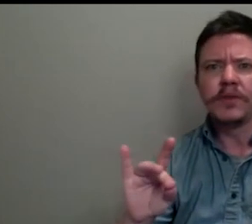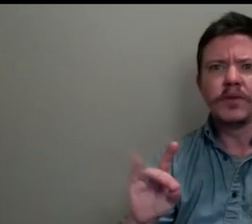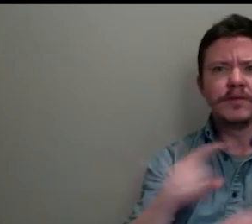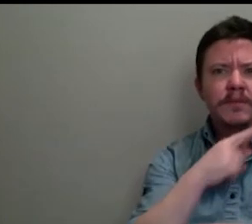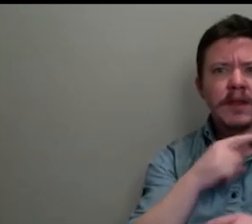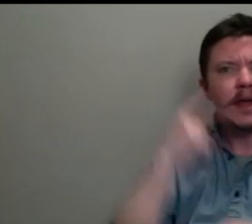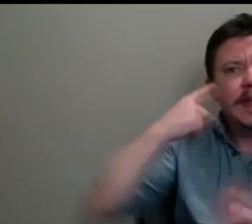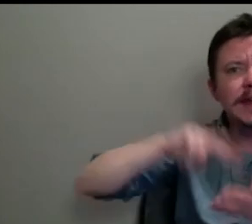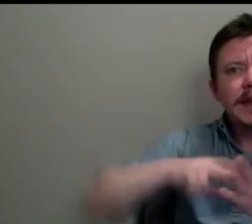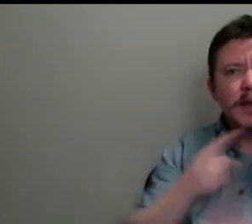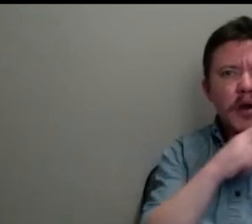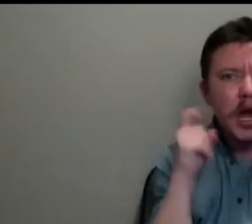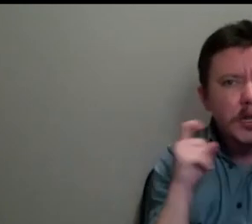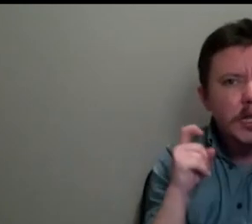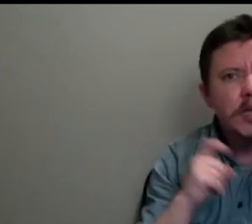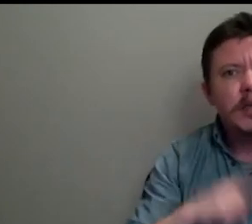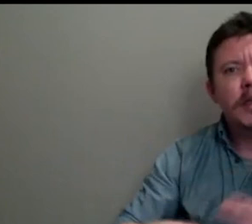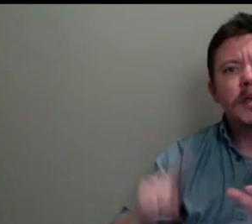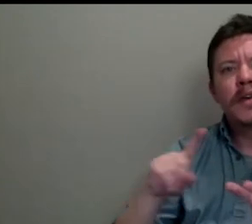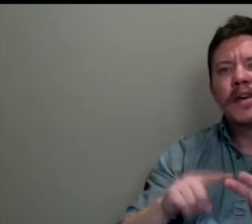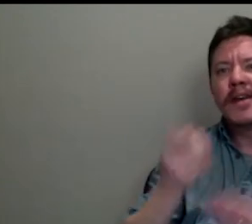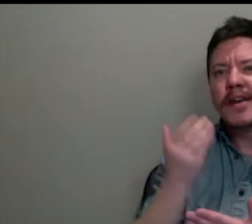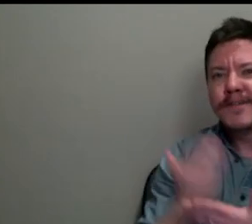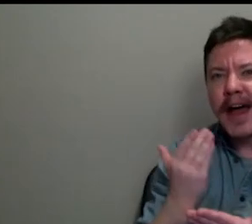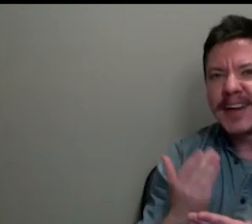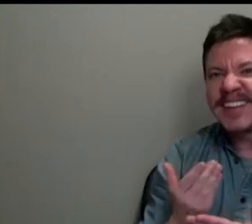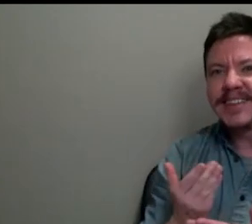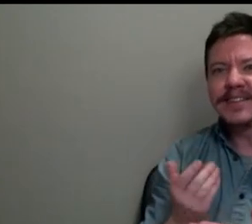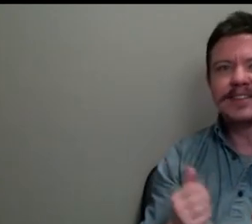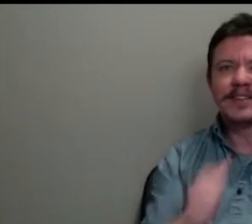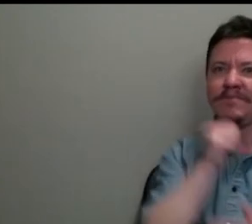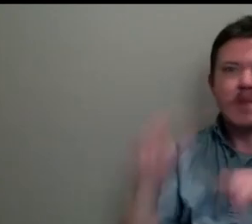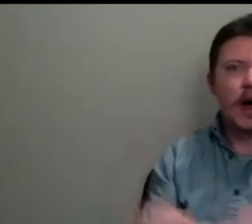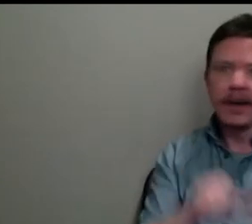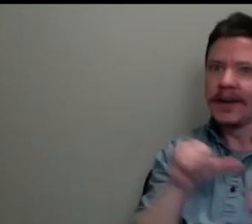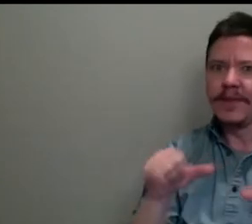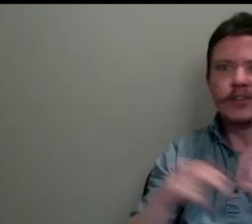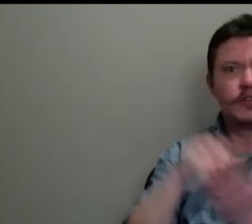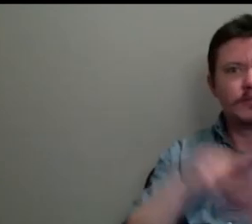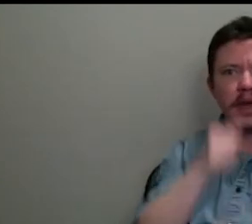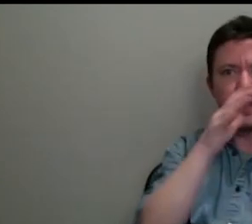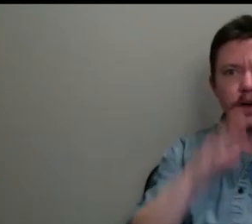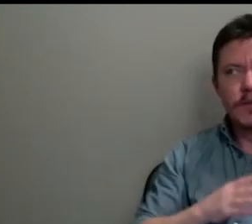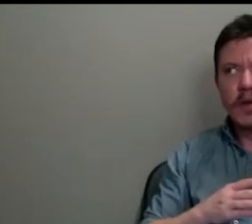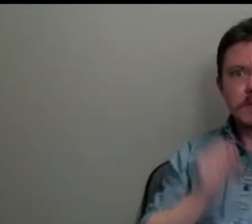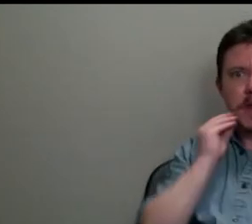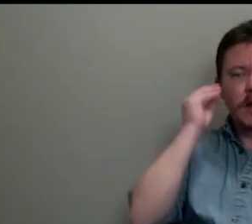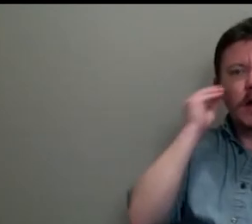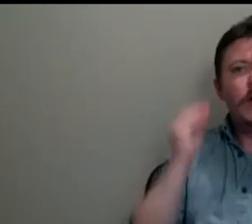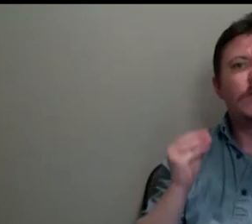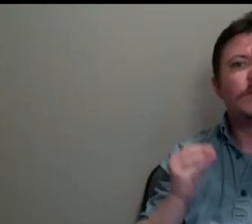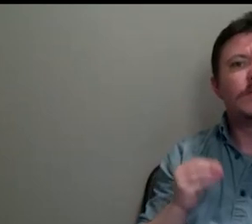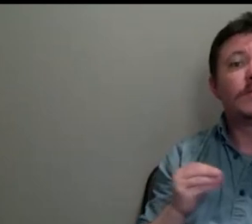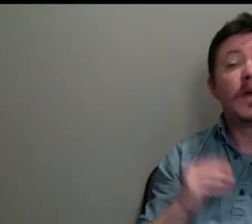ugliness and perhaps the kind of the fact that this was an unconventional painting of women at home, because what he did in the